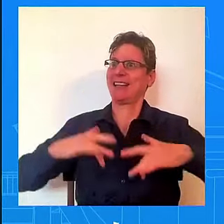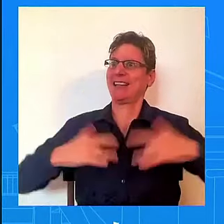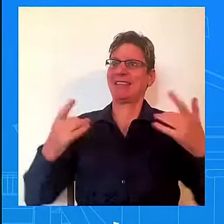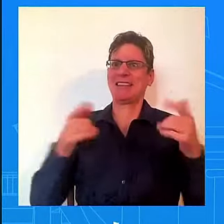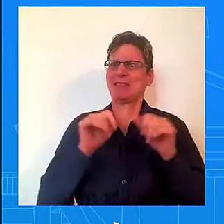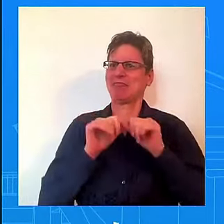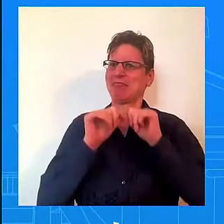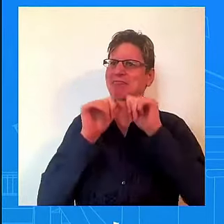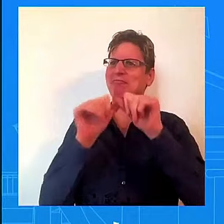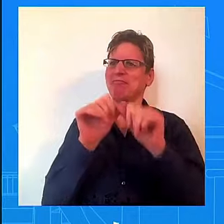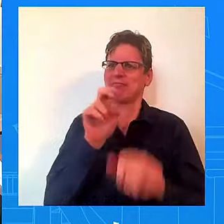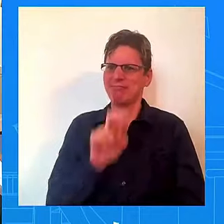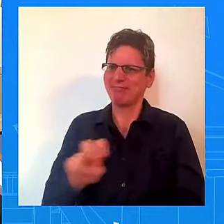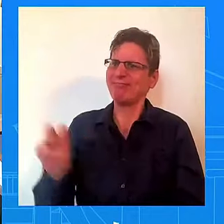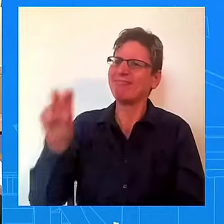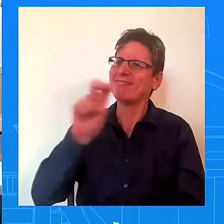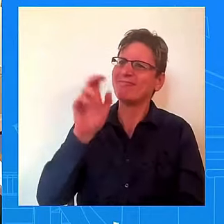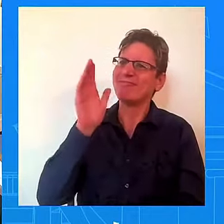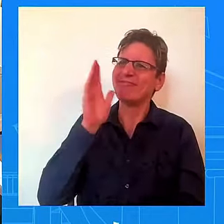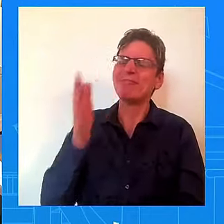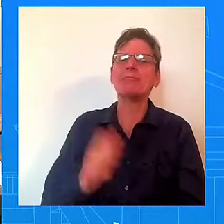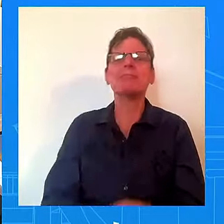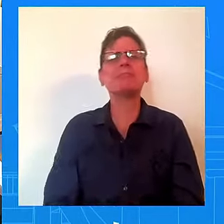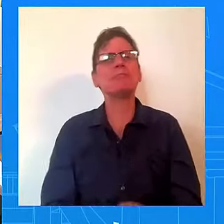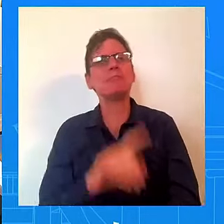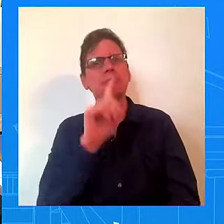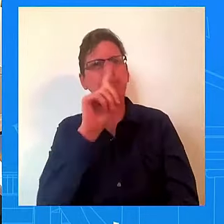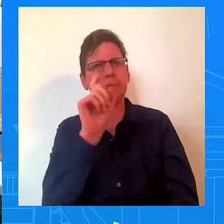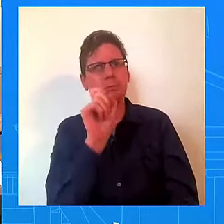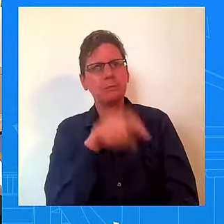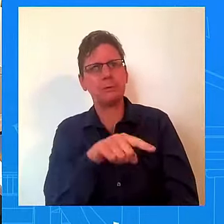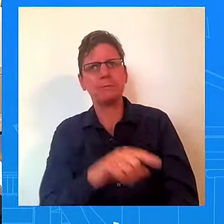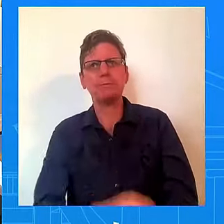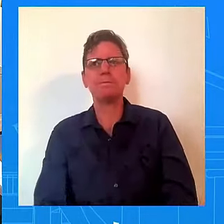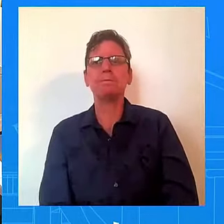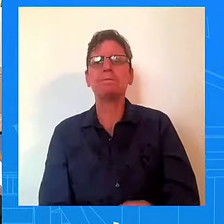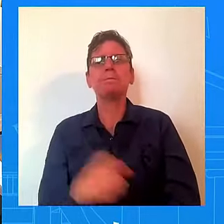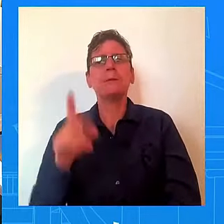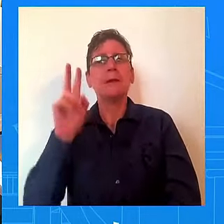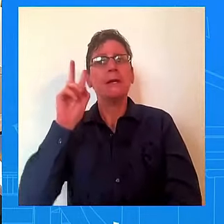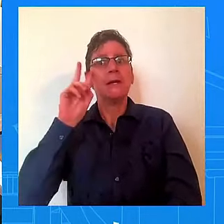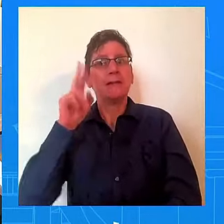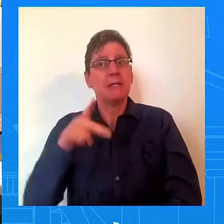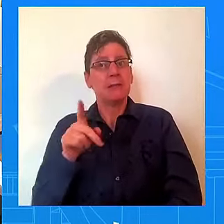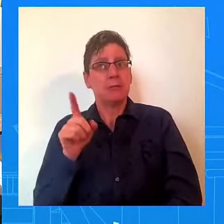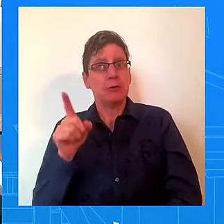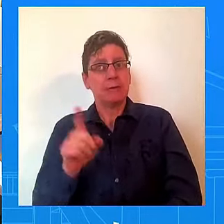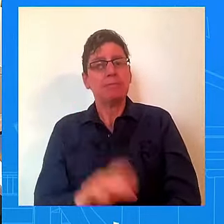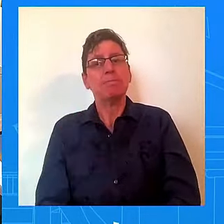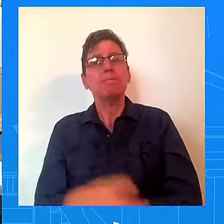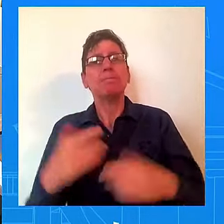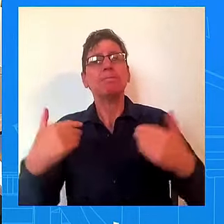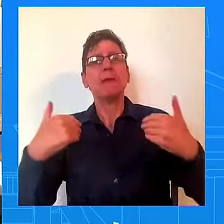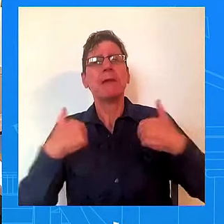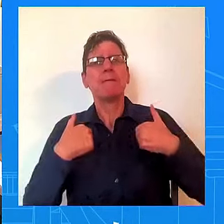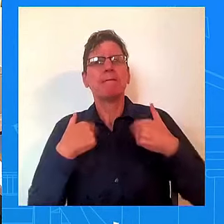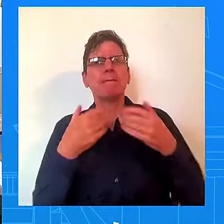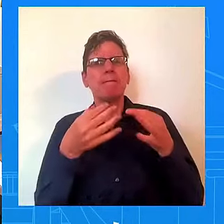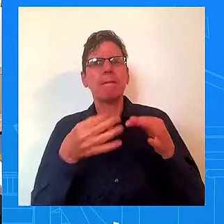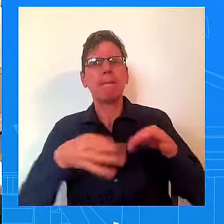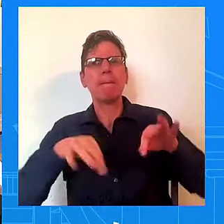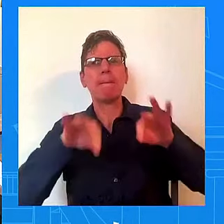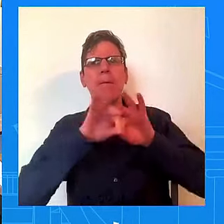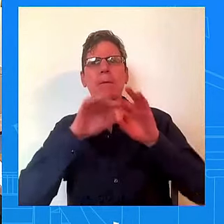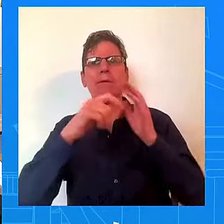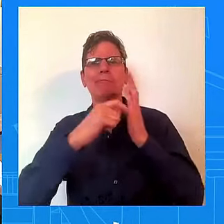The Vice President released a political ad this morning where she mentioned that price gouging is a problem